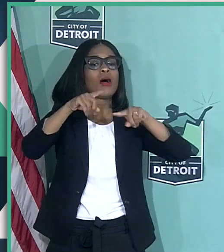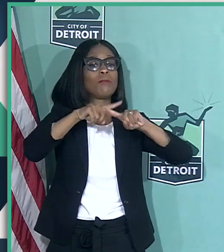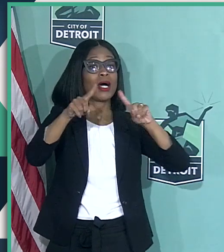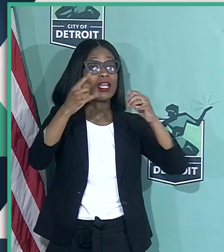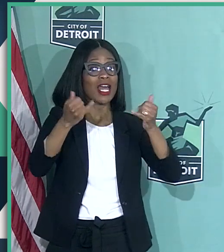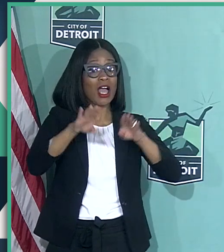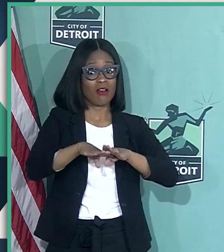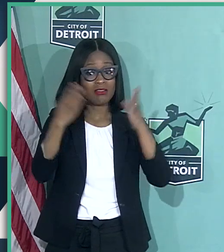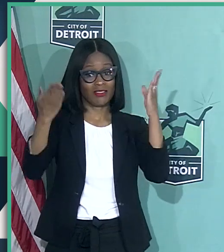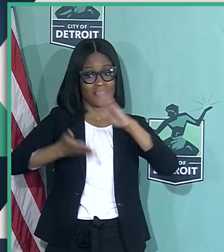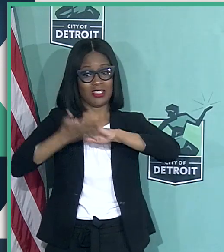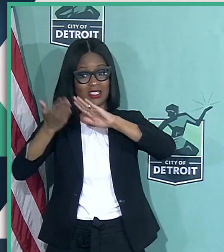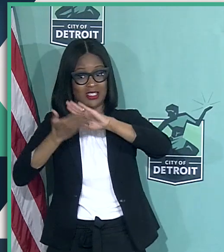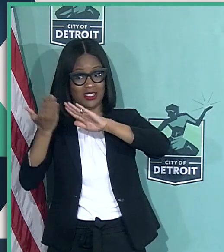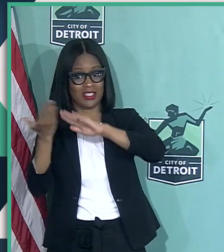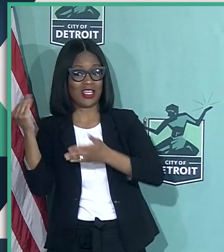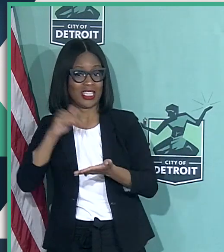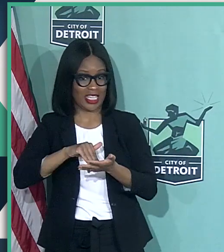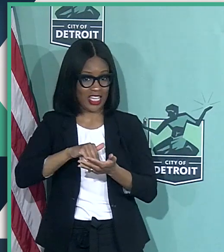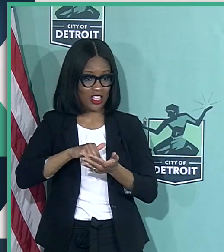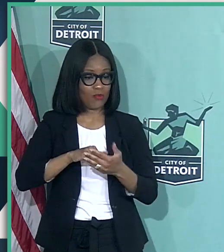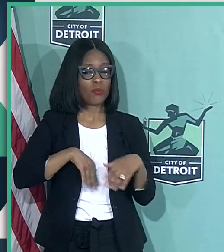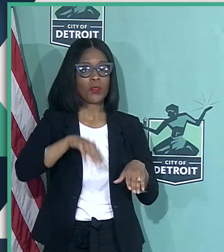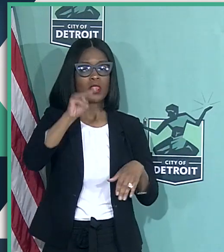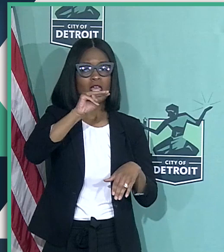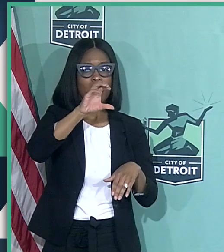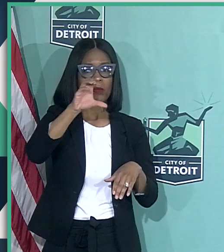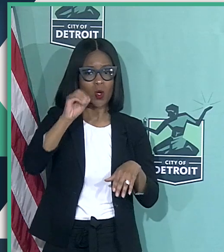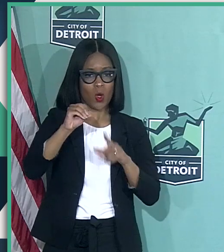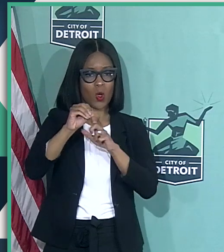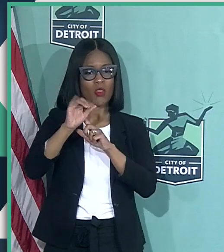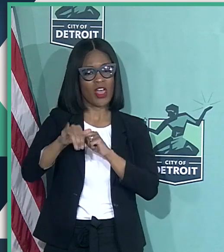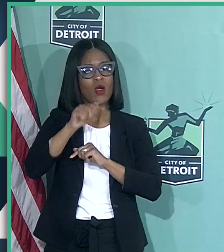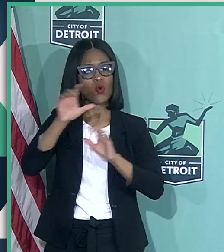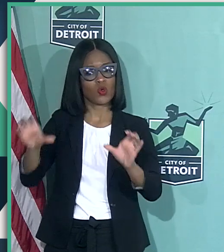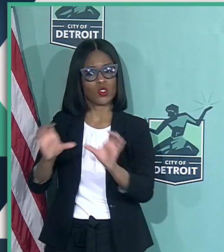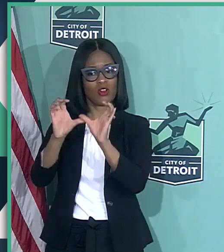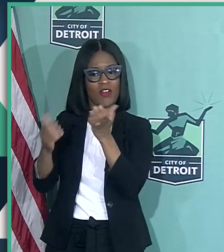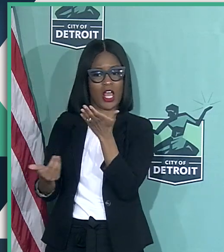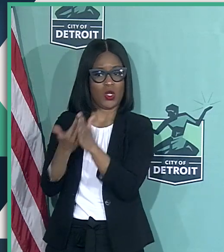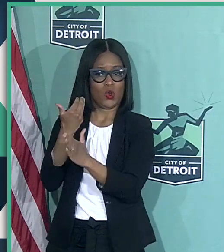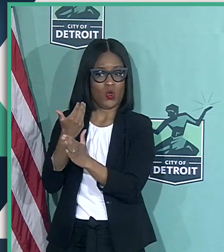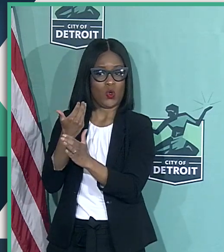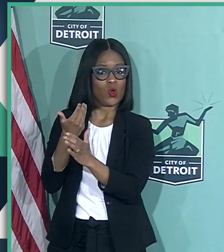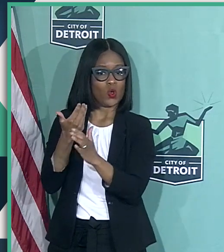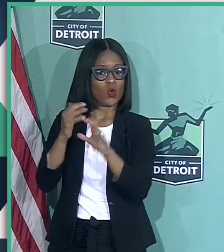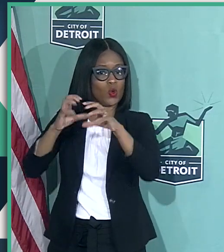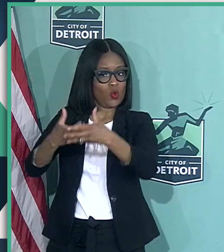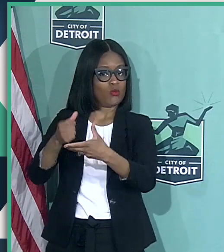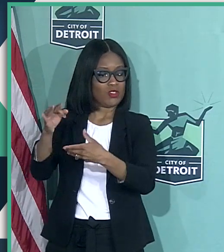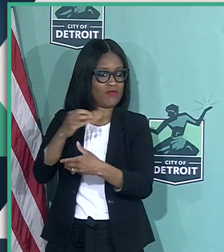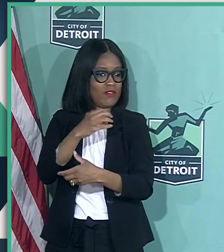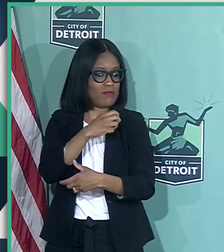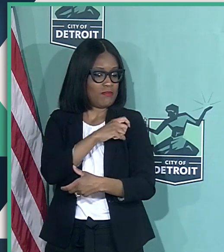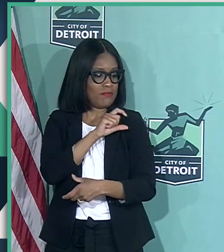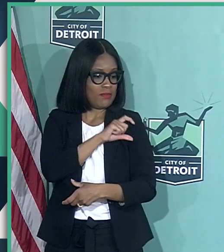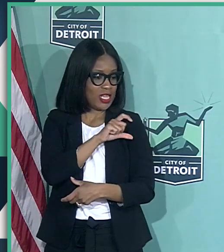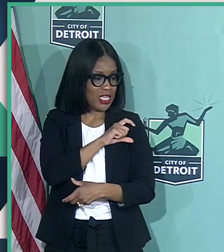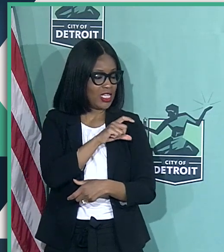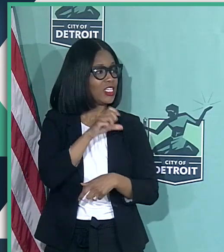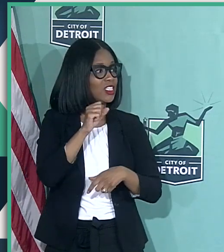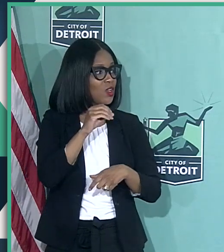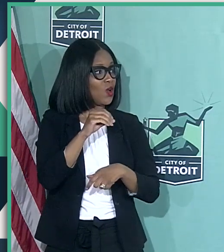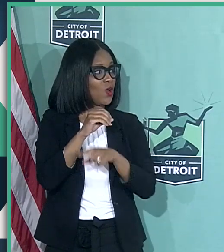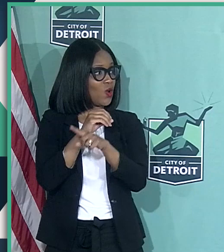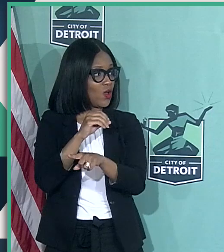running. There's some other bit of good news. EMCOs, it certifies our new classes and certainly certifies when